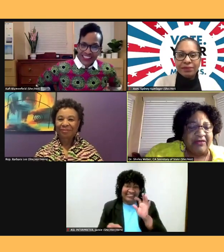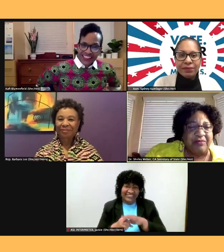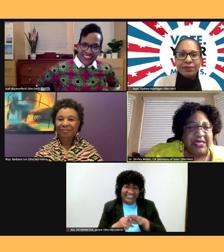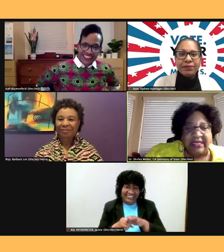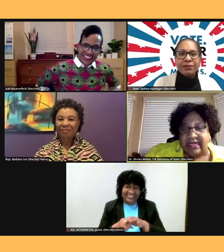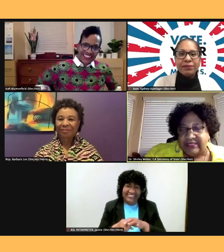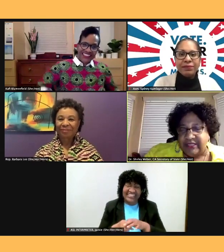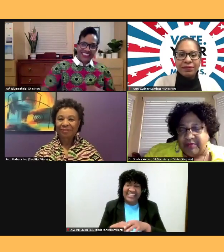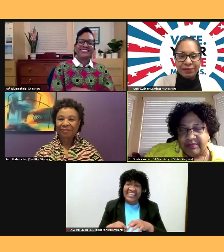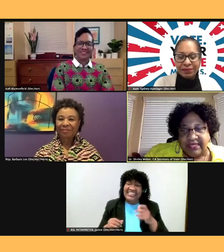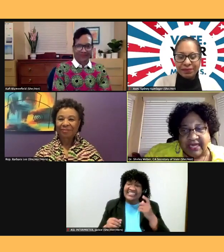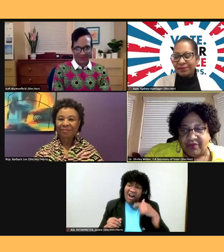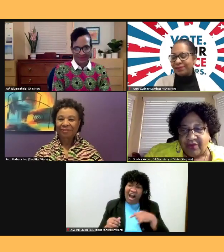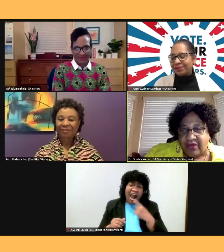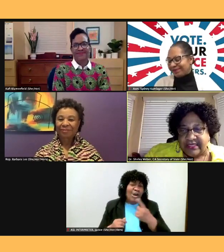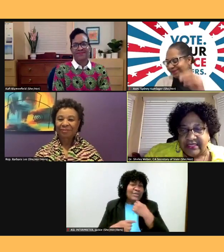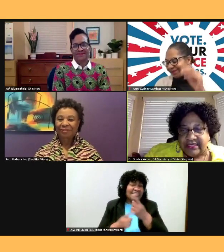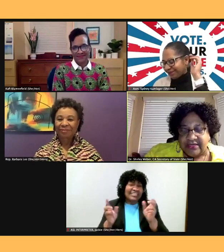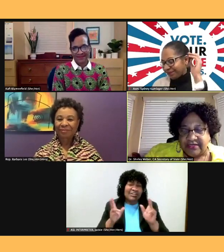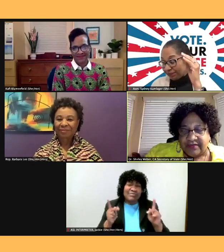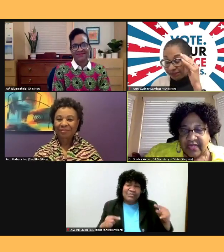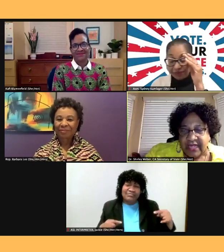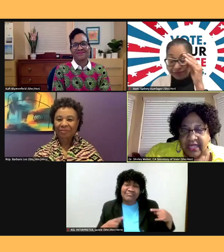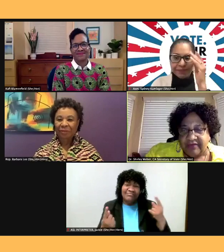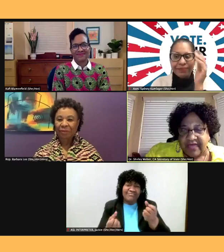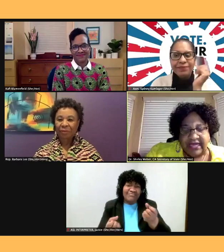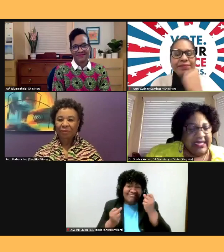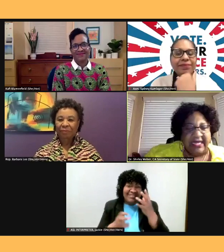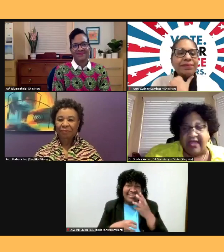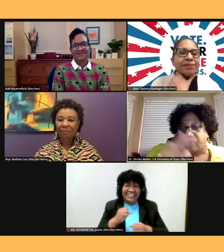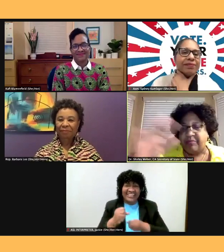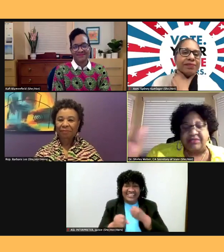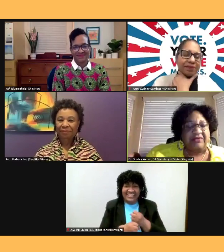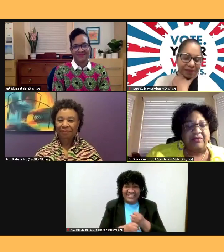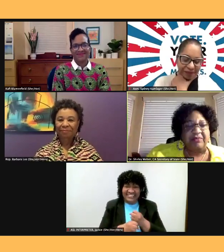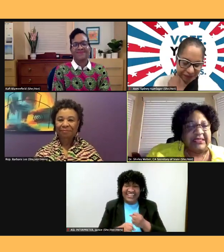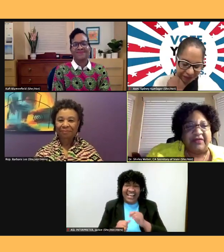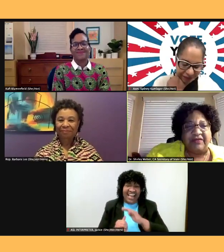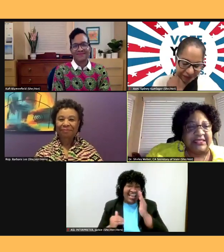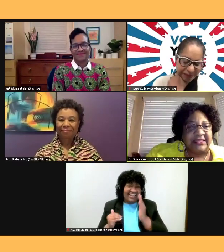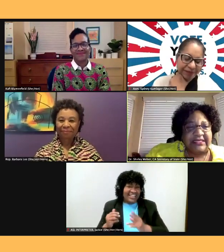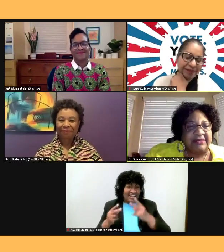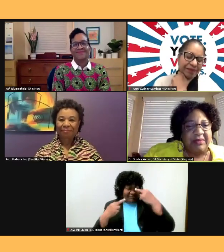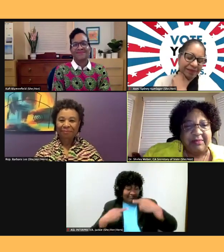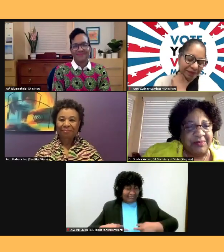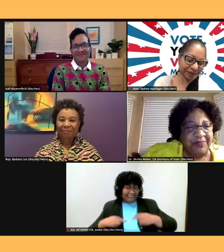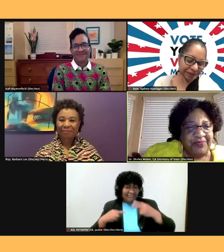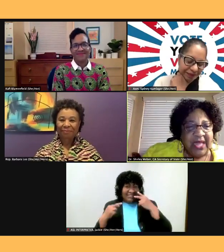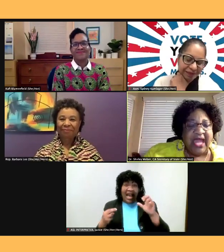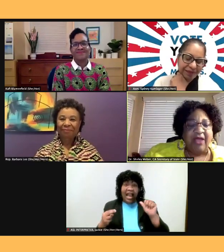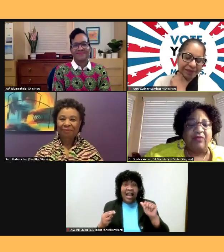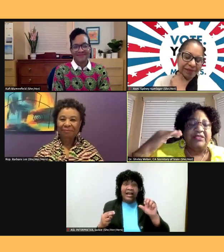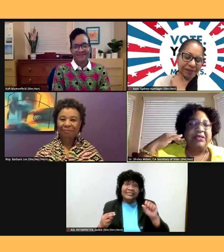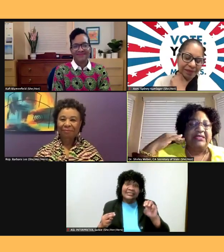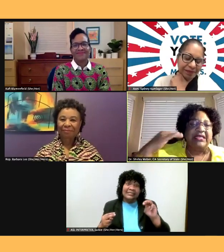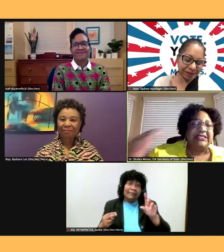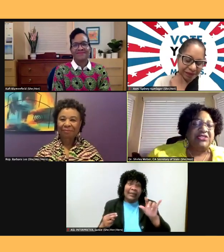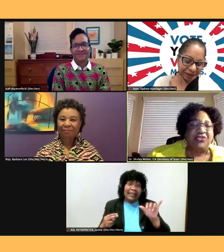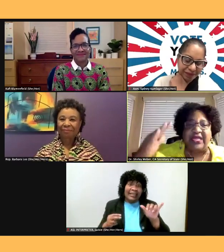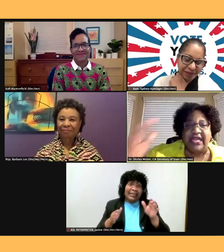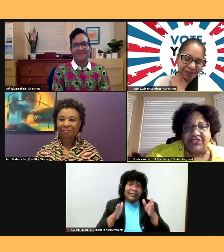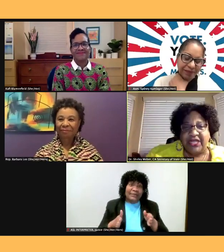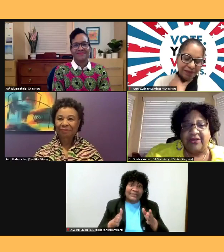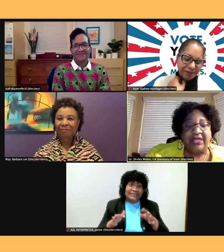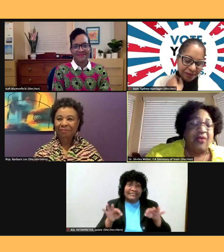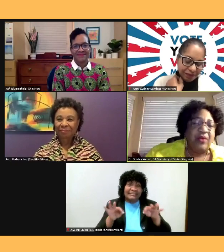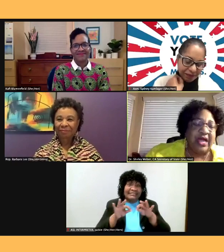tell people that after all of these years of, of that, I never perceived of myself as an assembly member. I wanted to be a teacher and educator and I